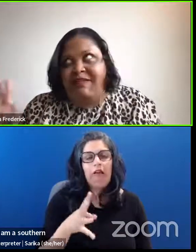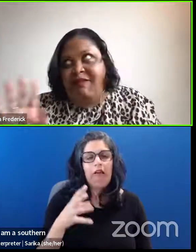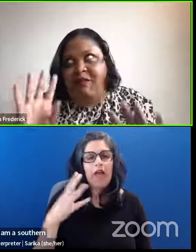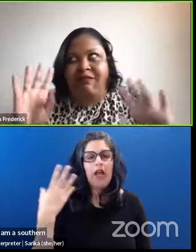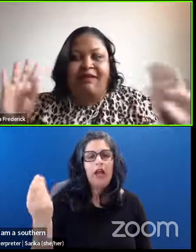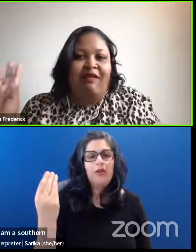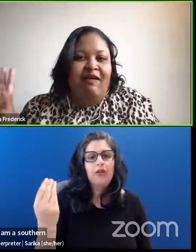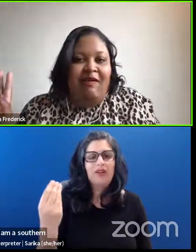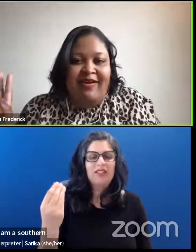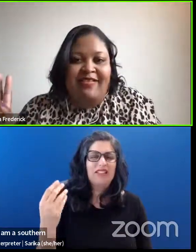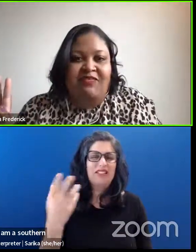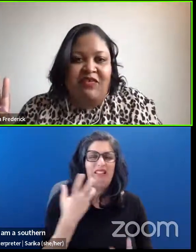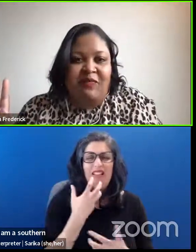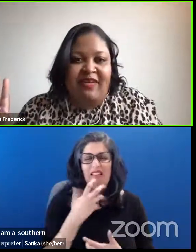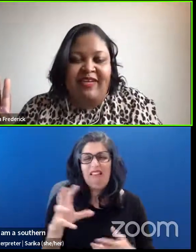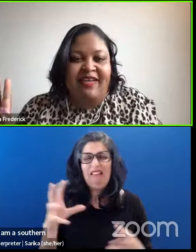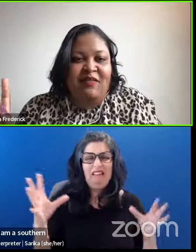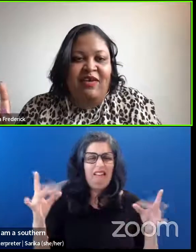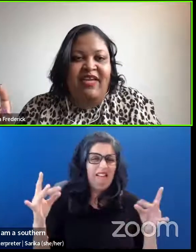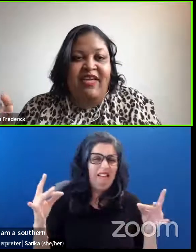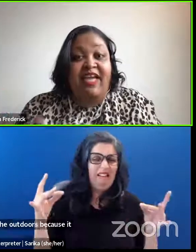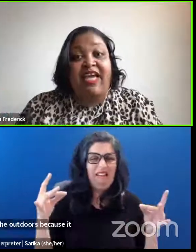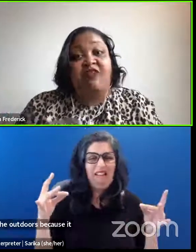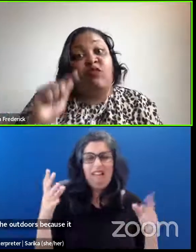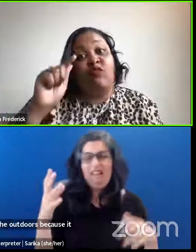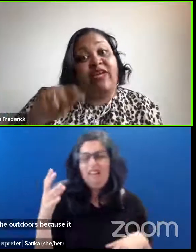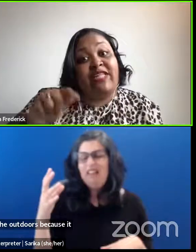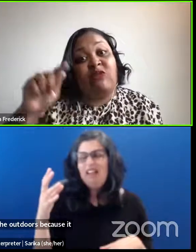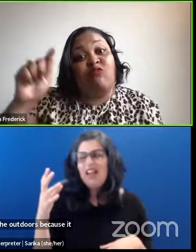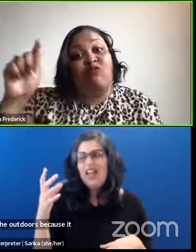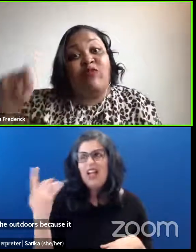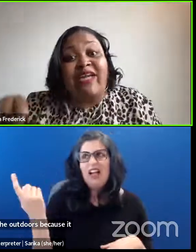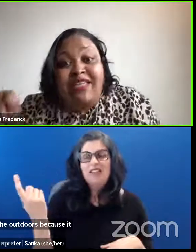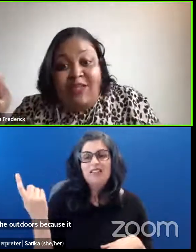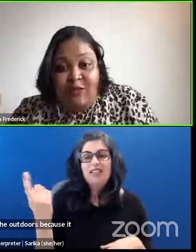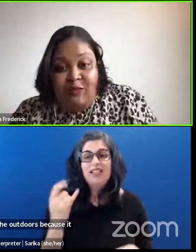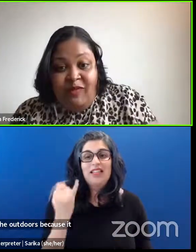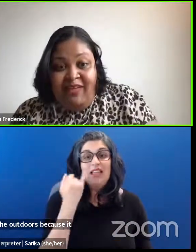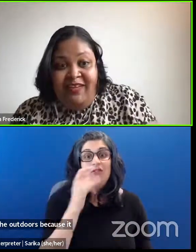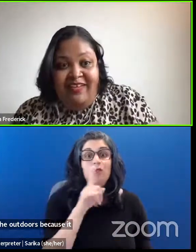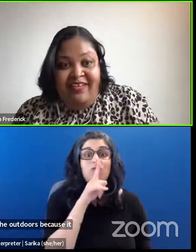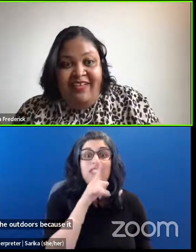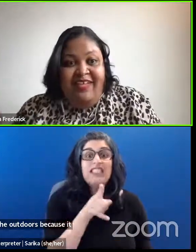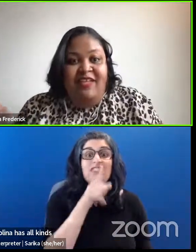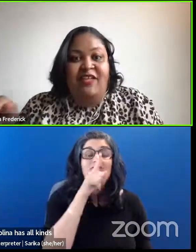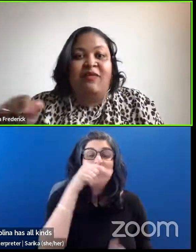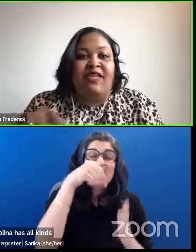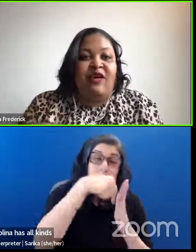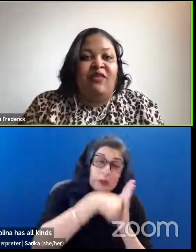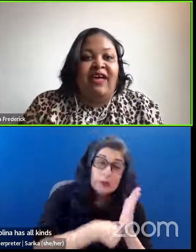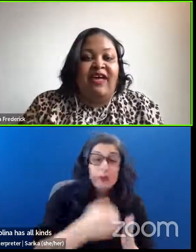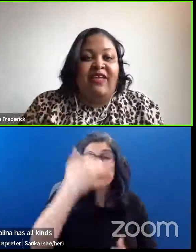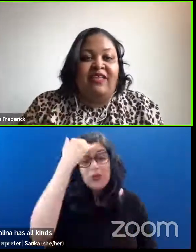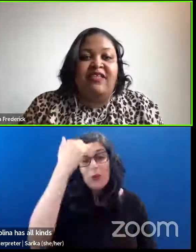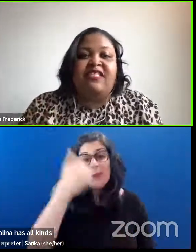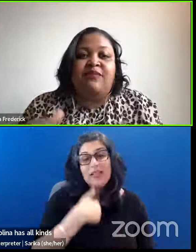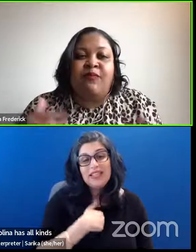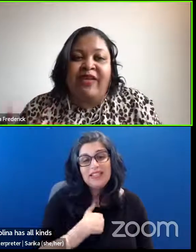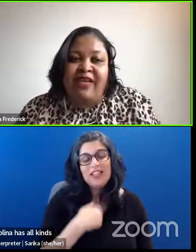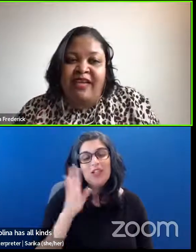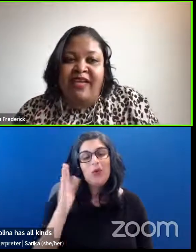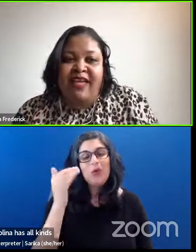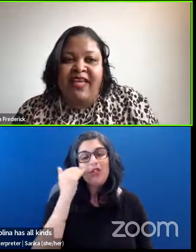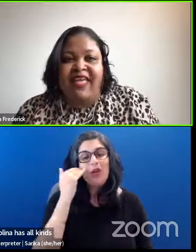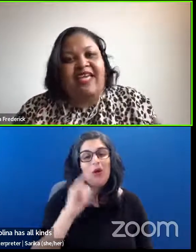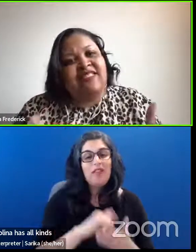has, you know, all kinds of humidity, right? If you really, really knew me, you would know that the